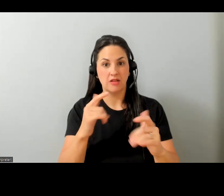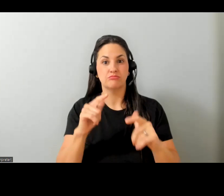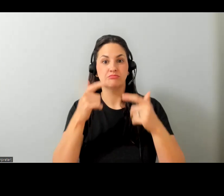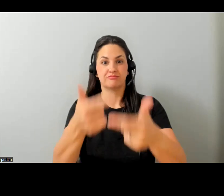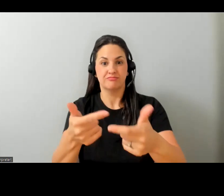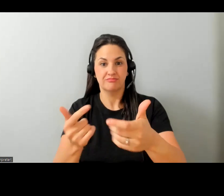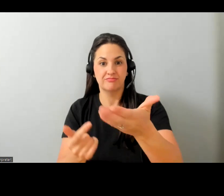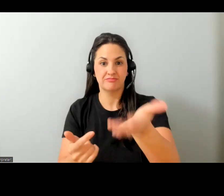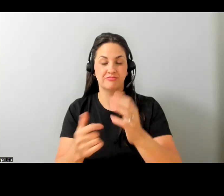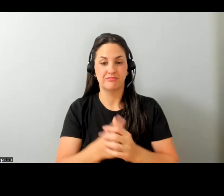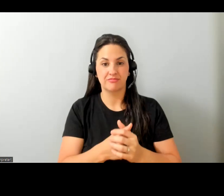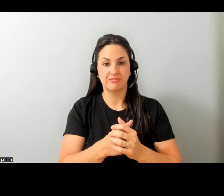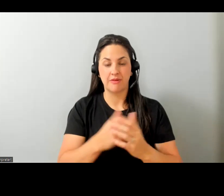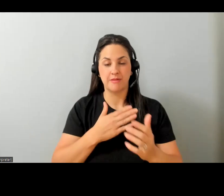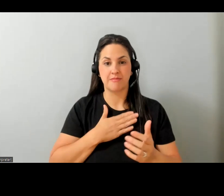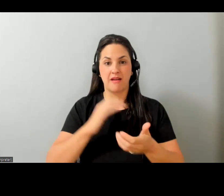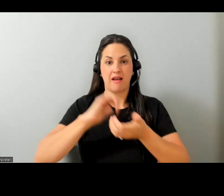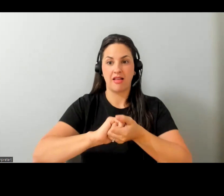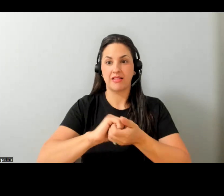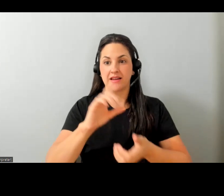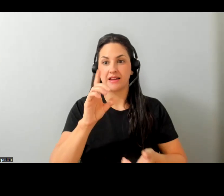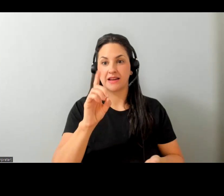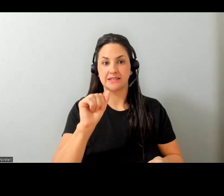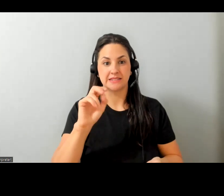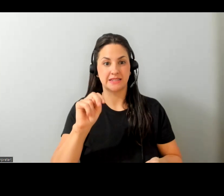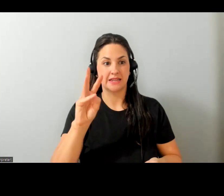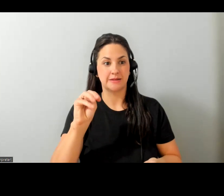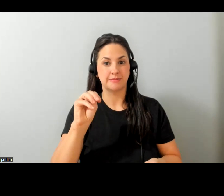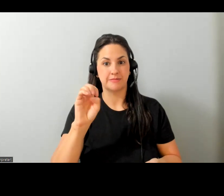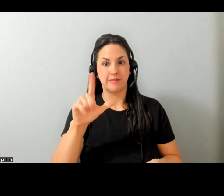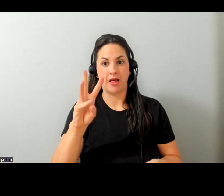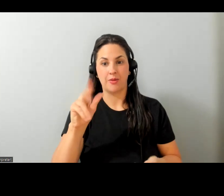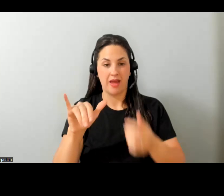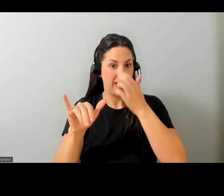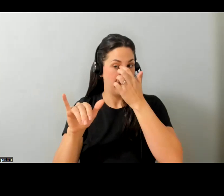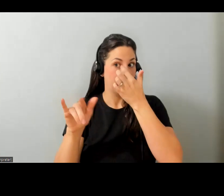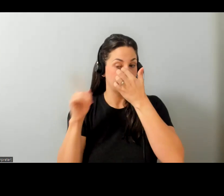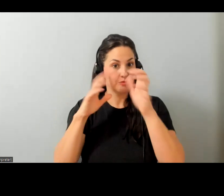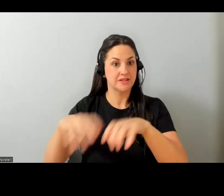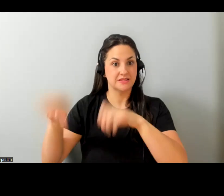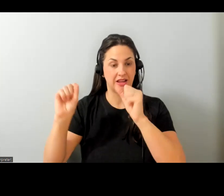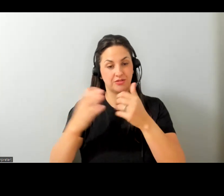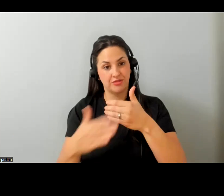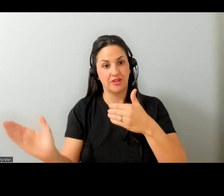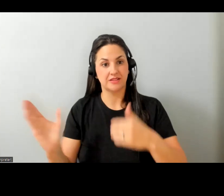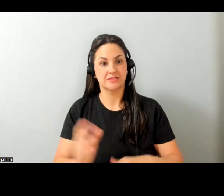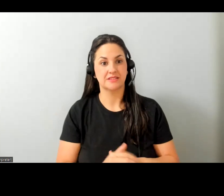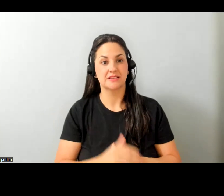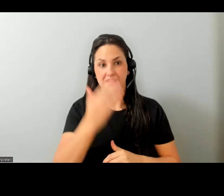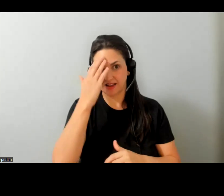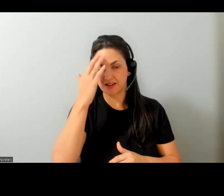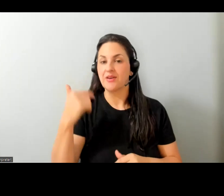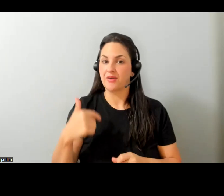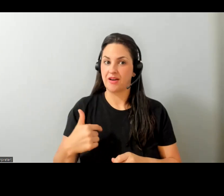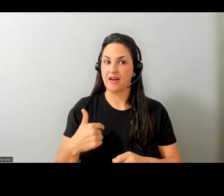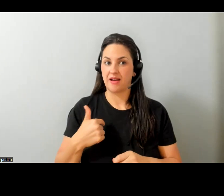able hands of my colleague dean melway after this presentation to take you through the rest of the day i know i'm going to be